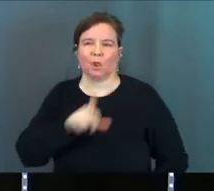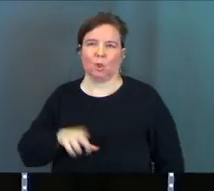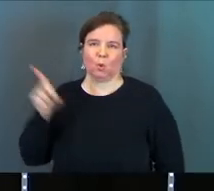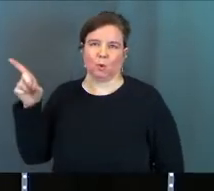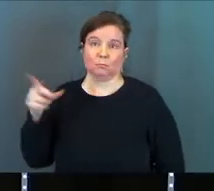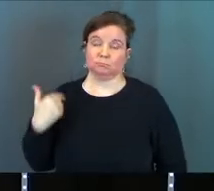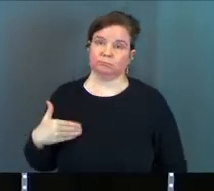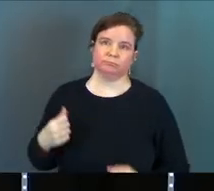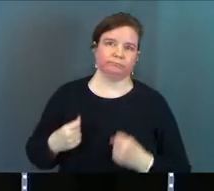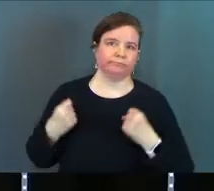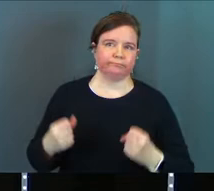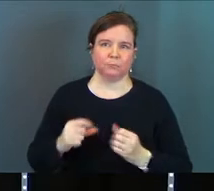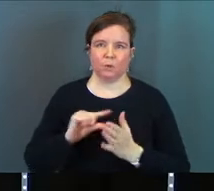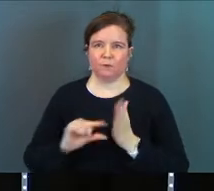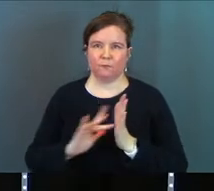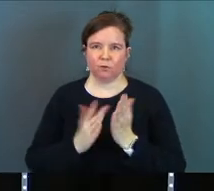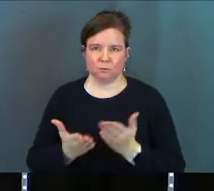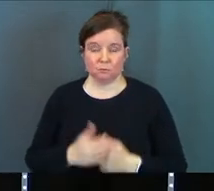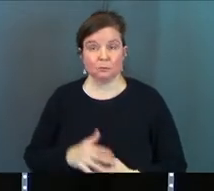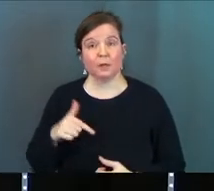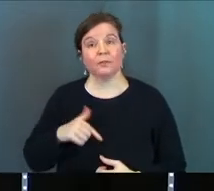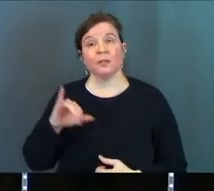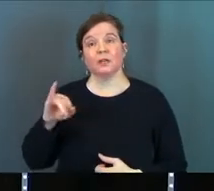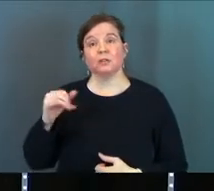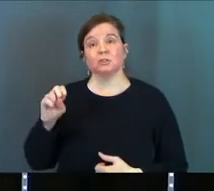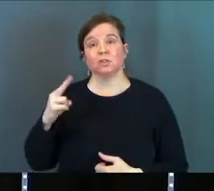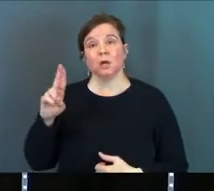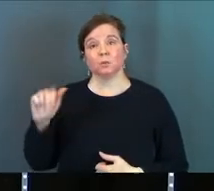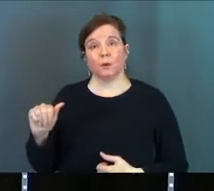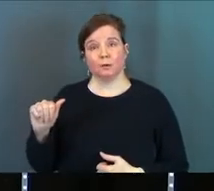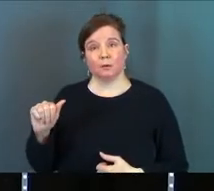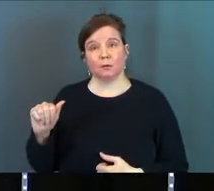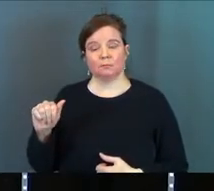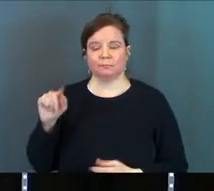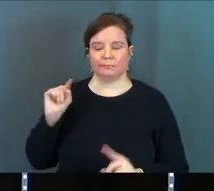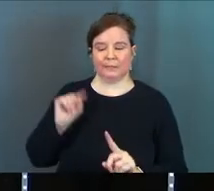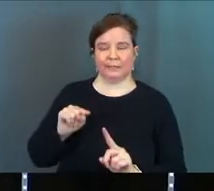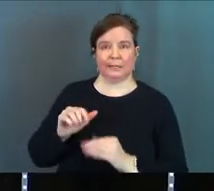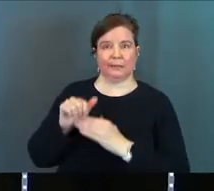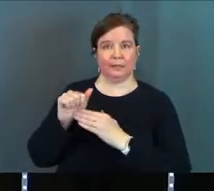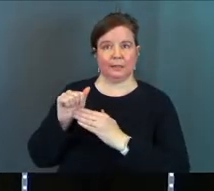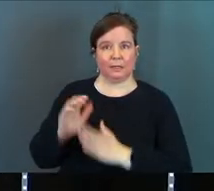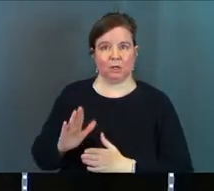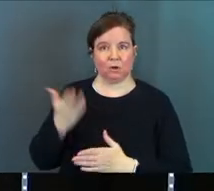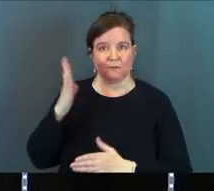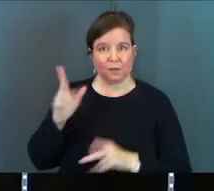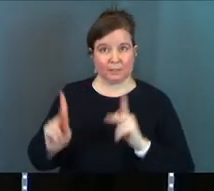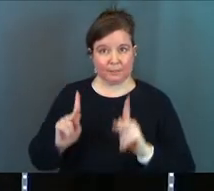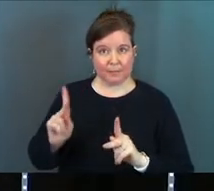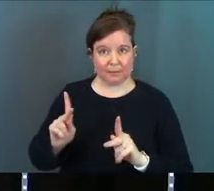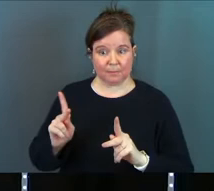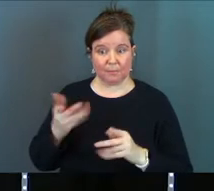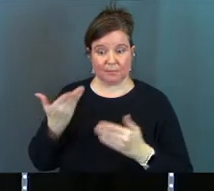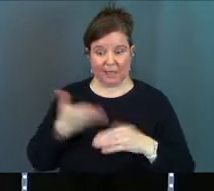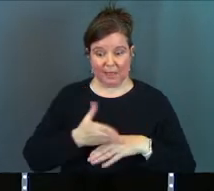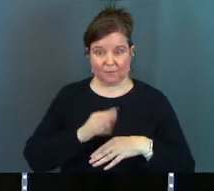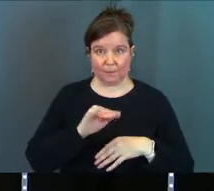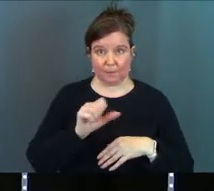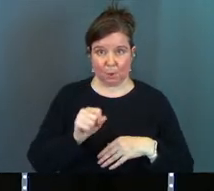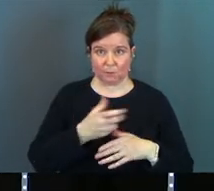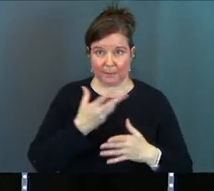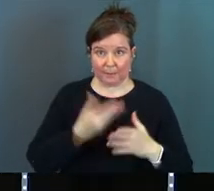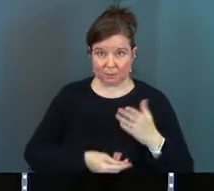What a power verse. So this is Joshua. He's the leader of God's people after Moses